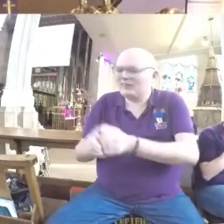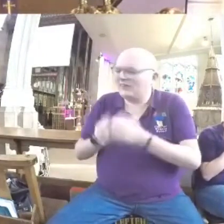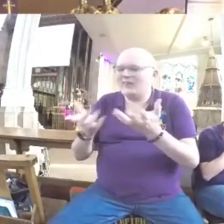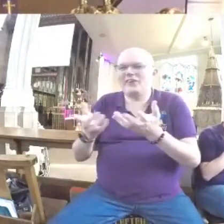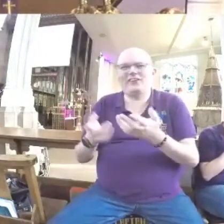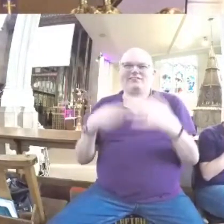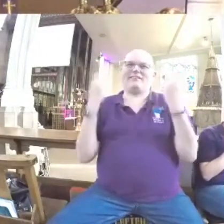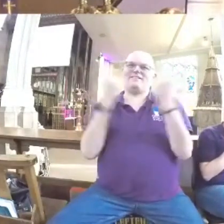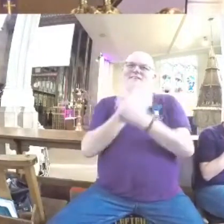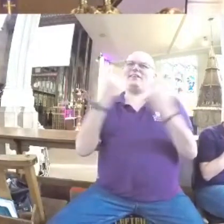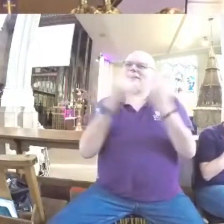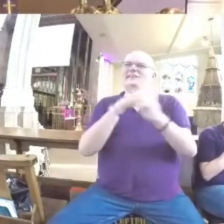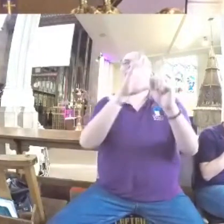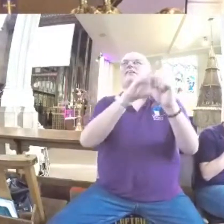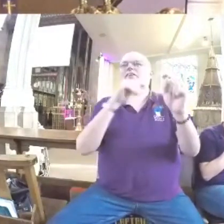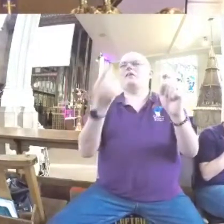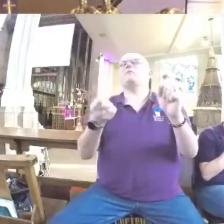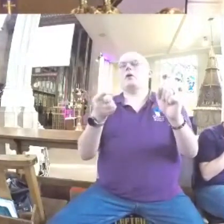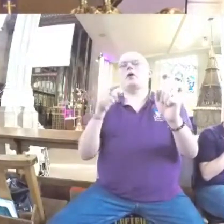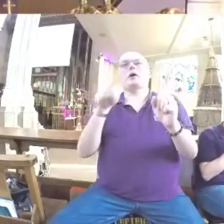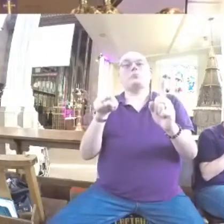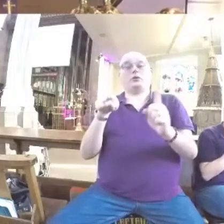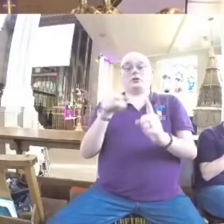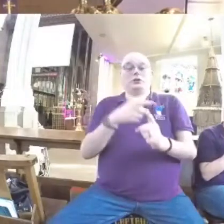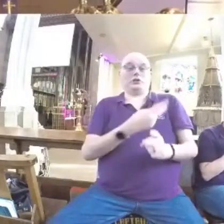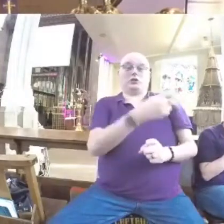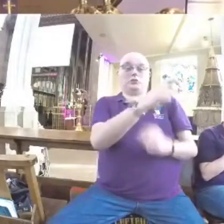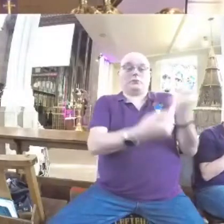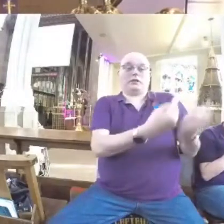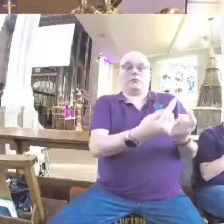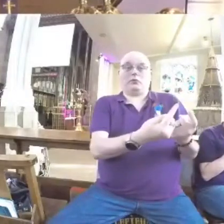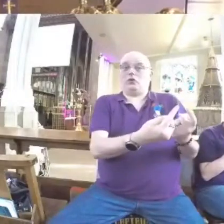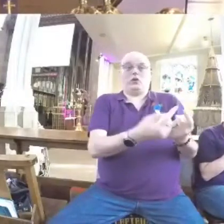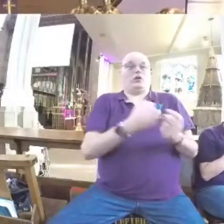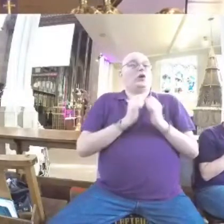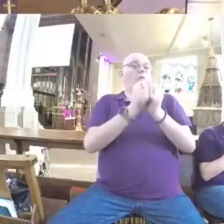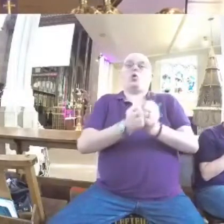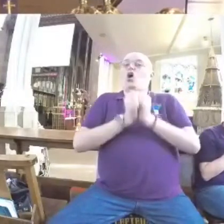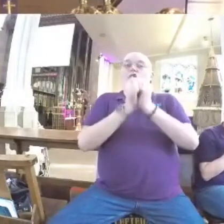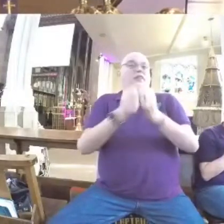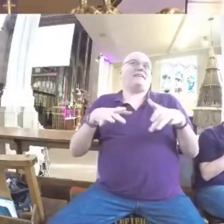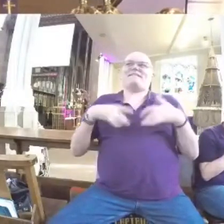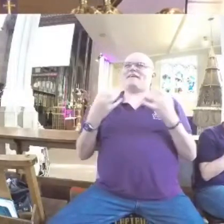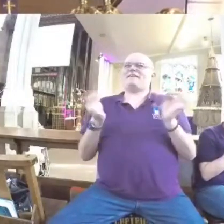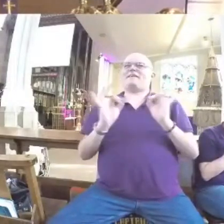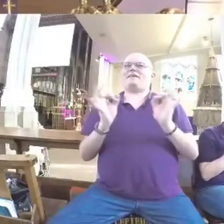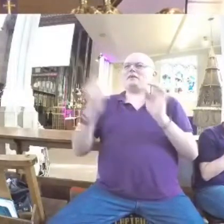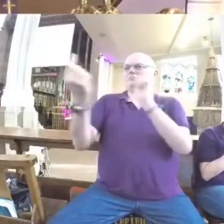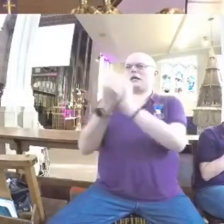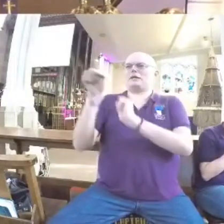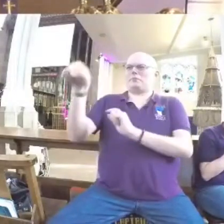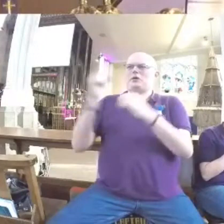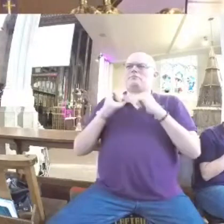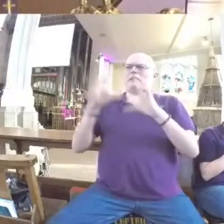It's a comedy example, but the characters didn't see themselves good enough to meet this rock god. They didn't value